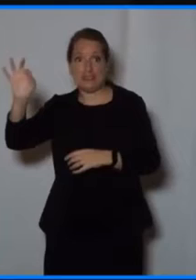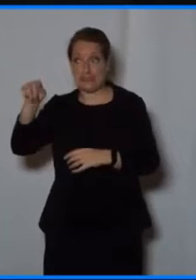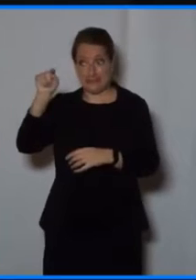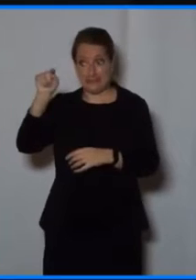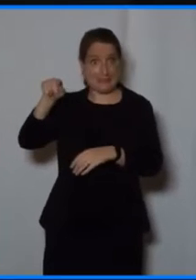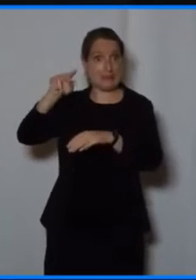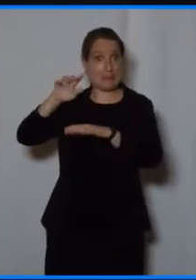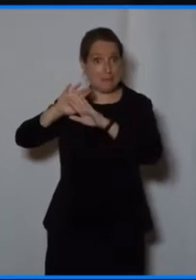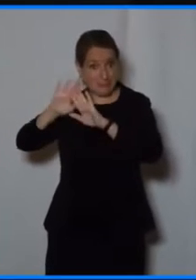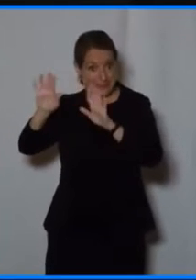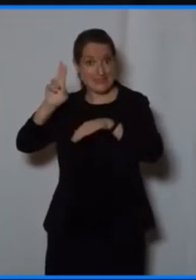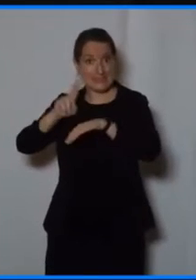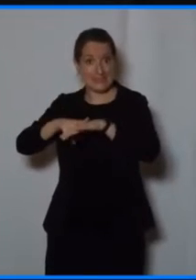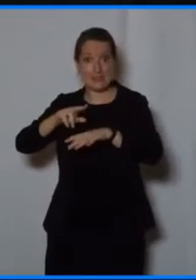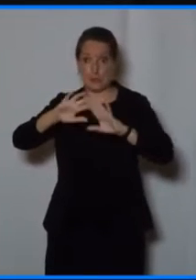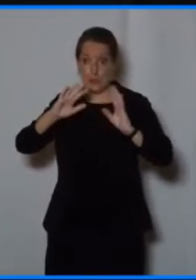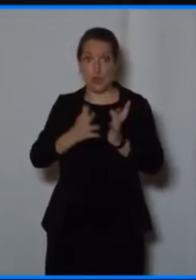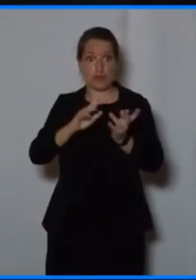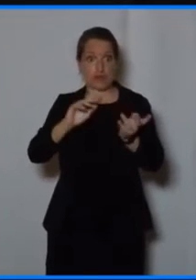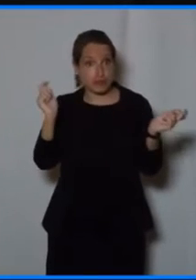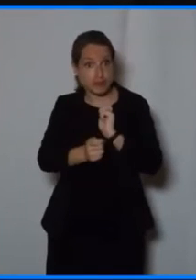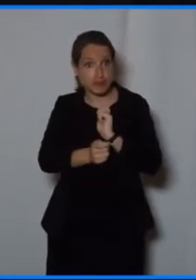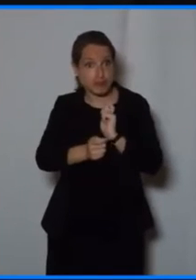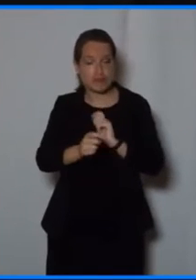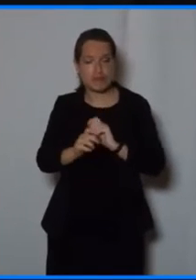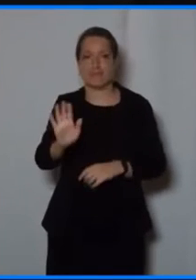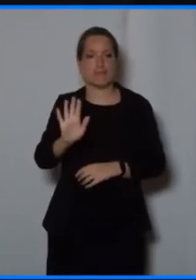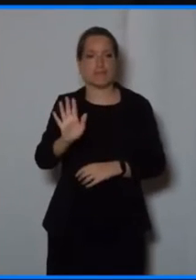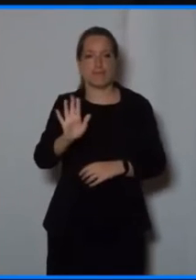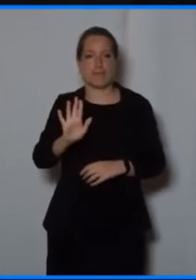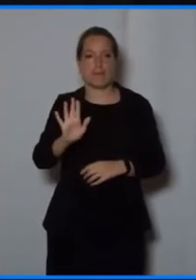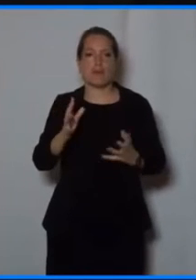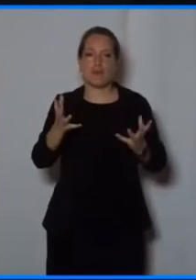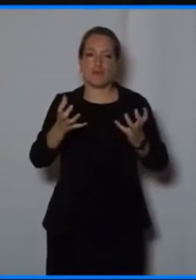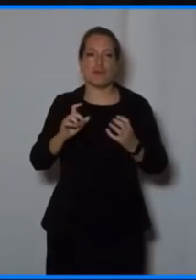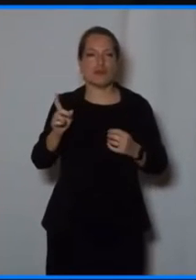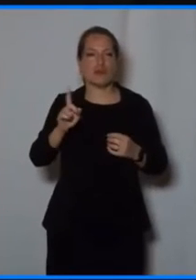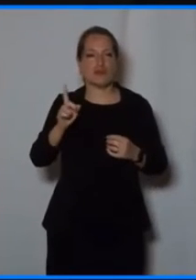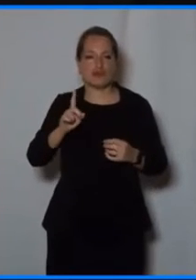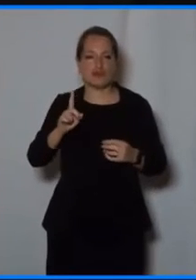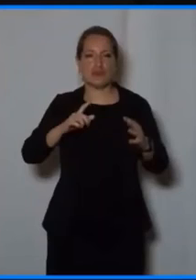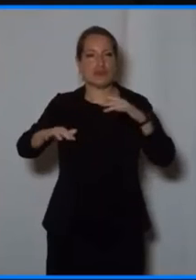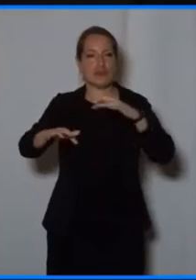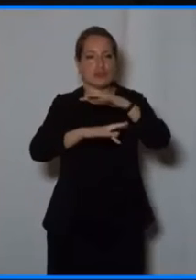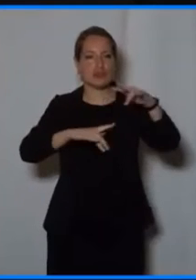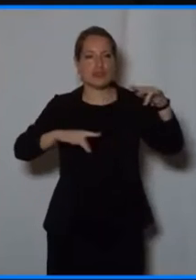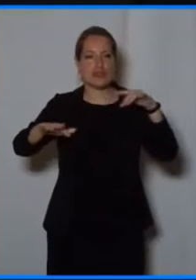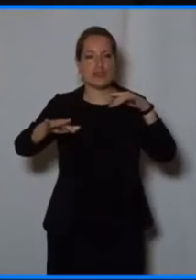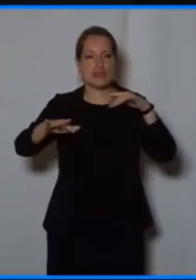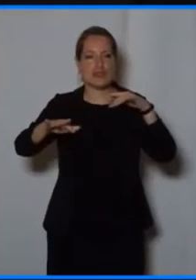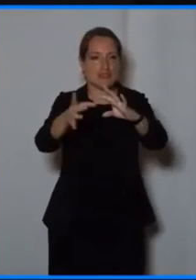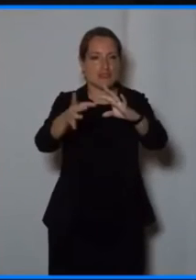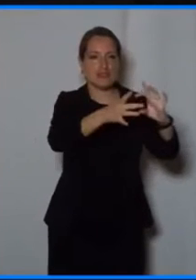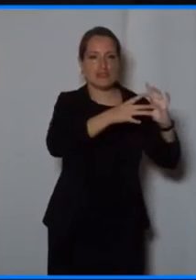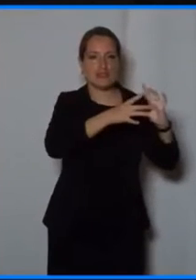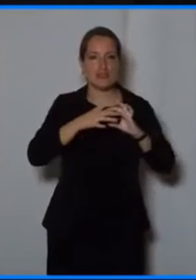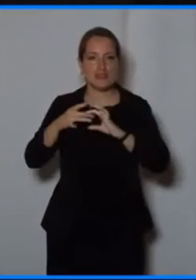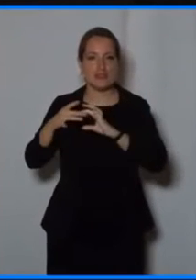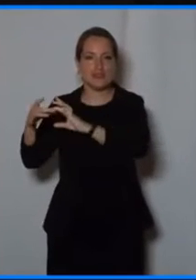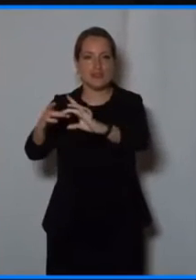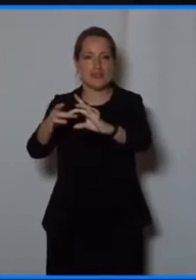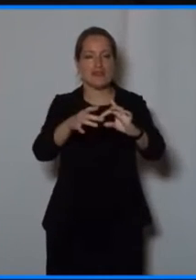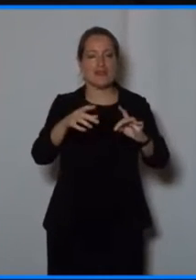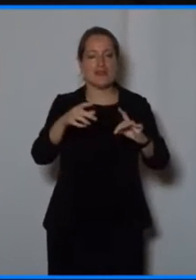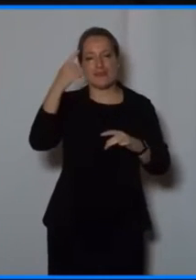really the scene. What will create better societies for citizens is the creation of ecosystems.